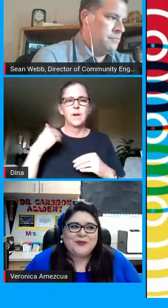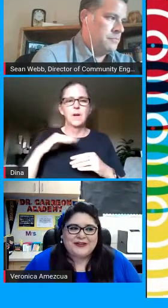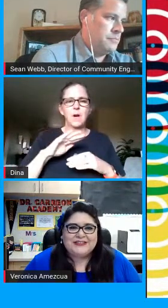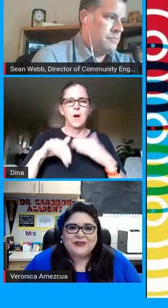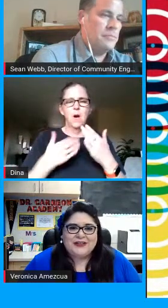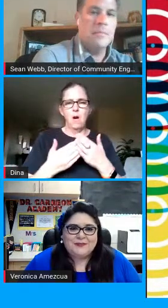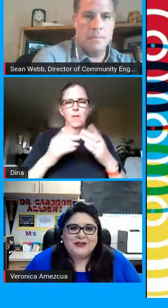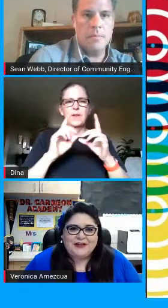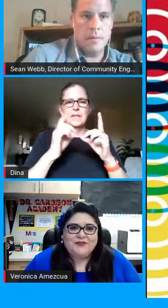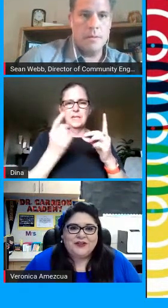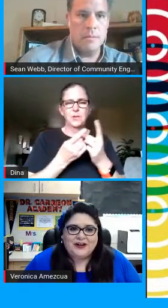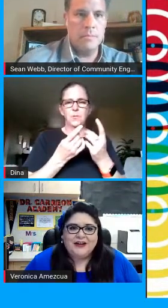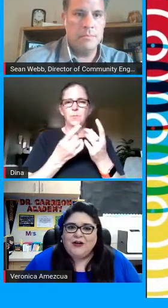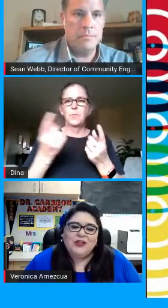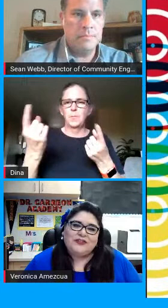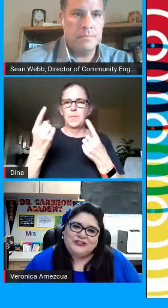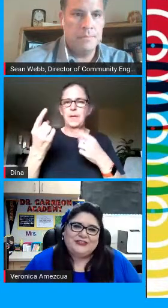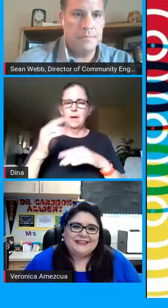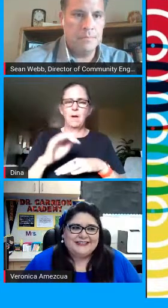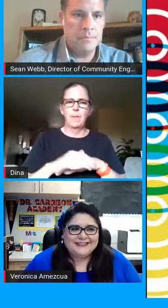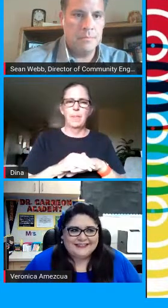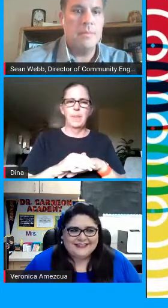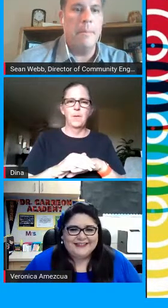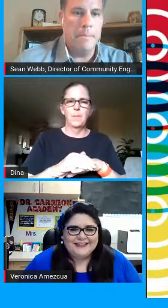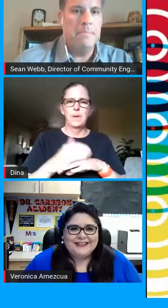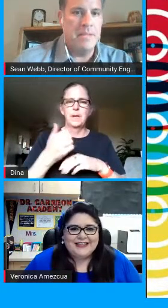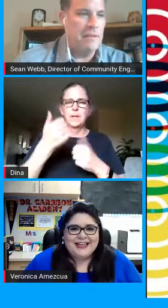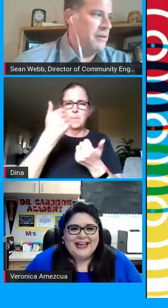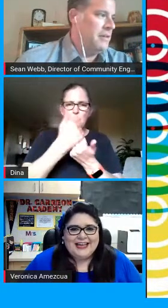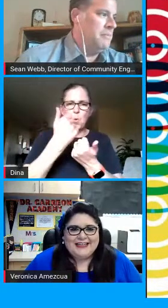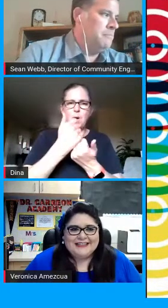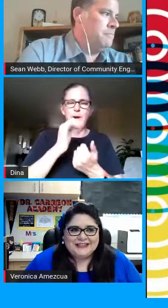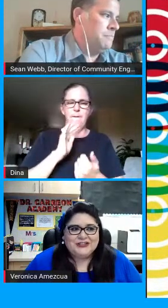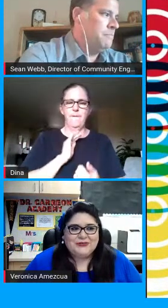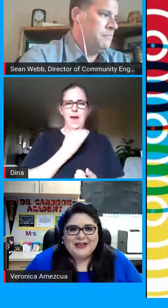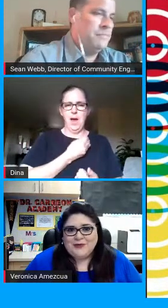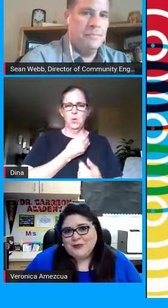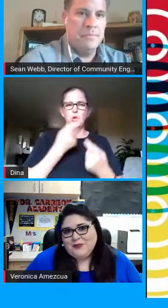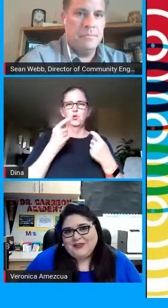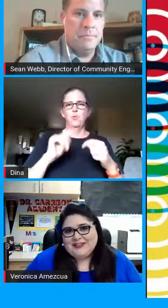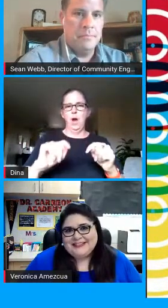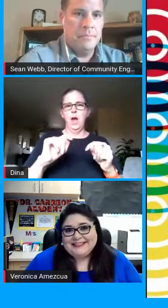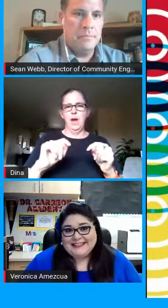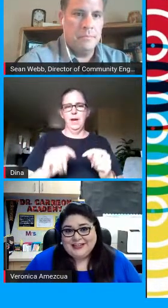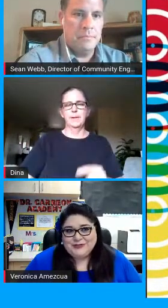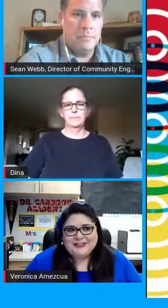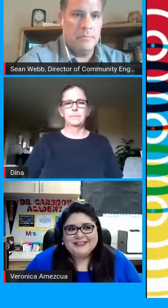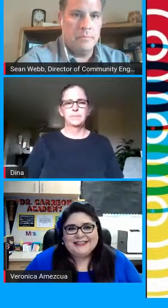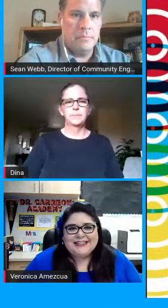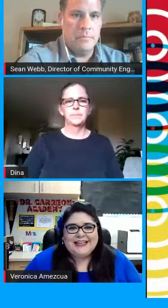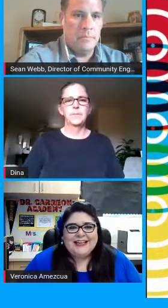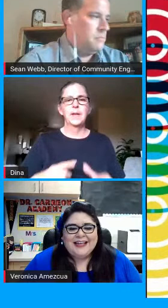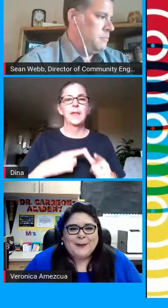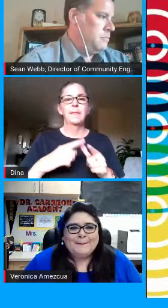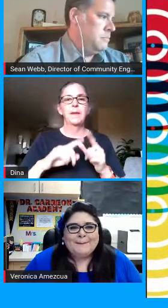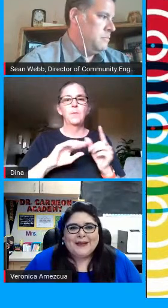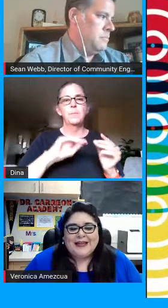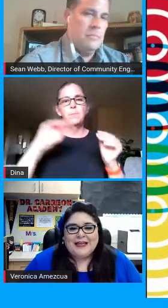coming on board so it'll be great for our all of our students yeah definitely and so now we'll move it on to schedules